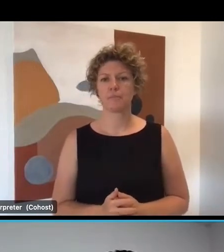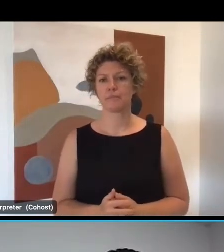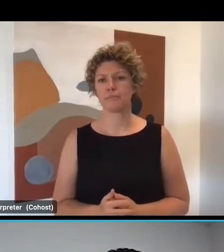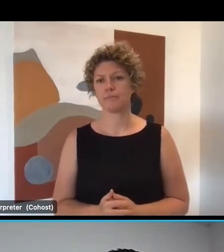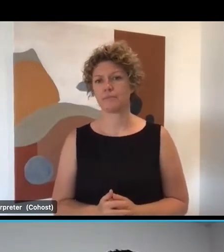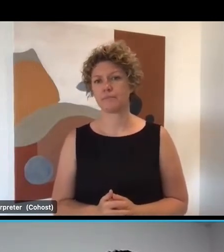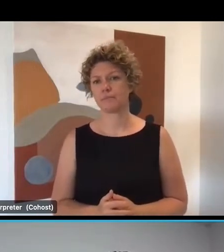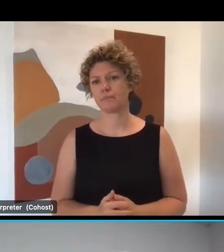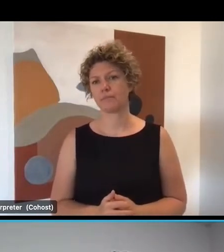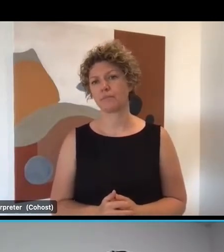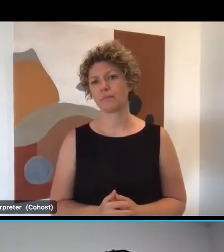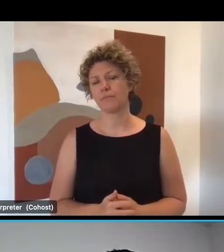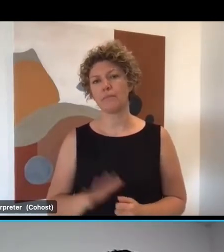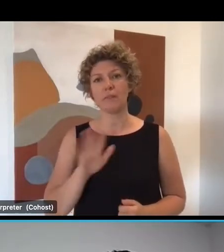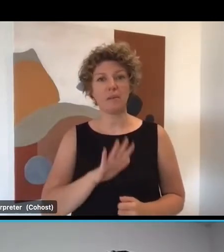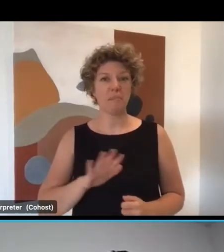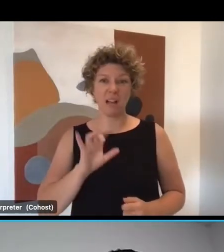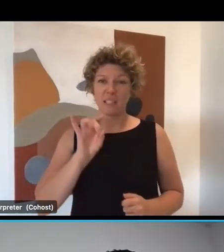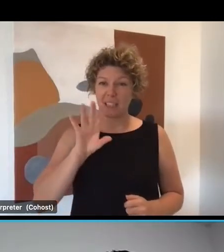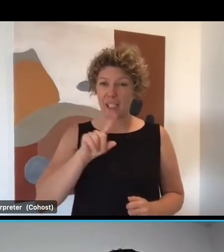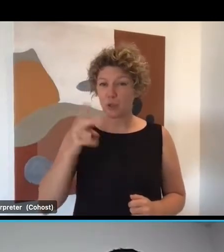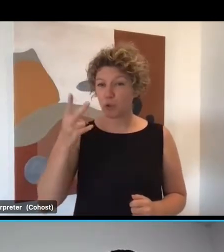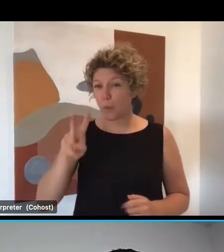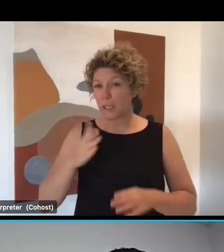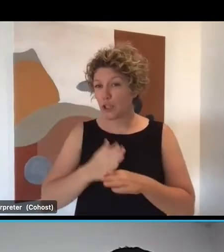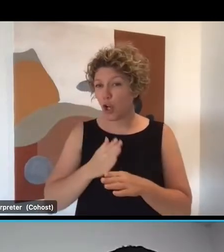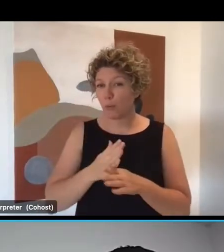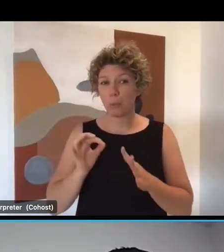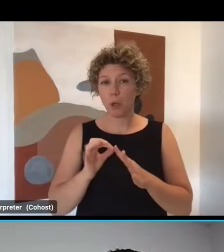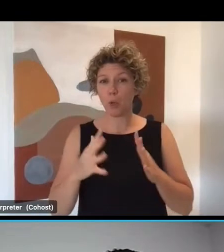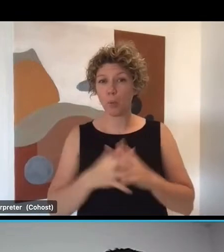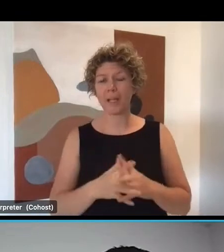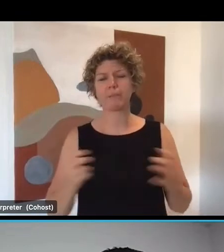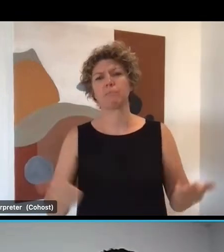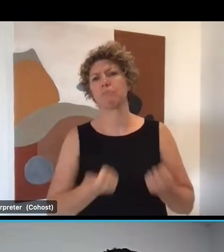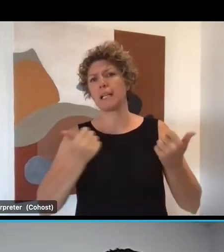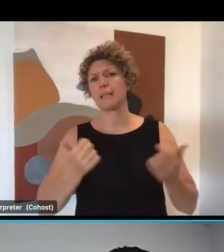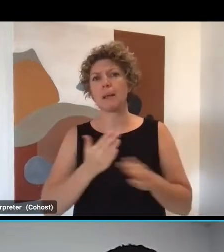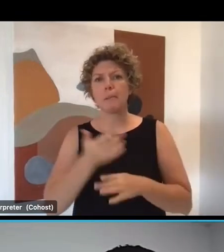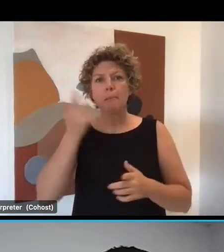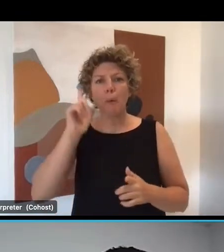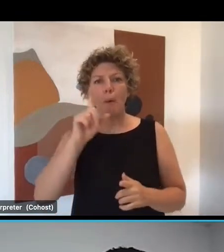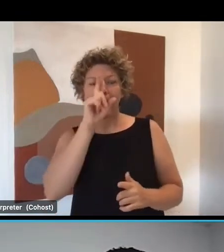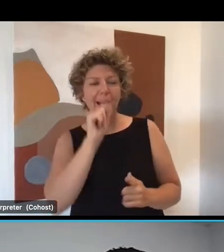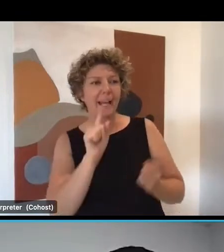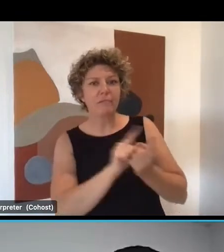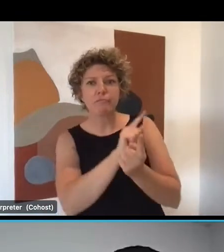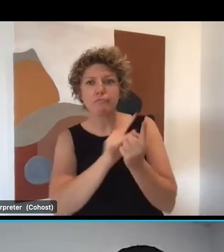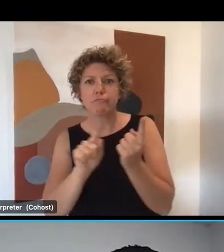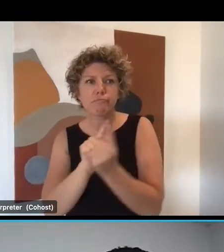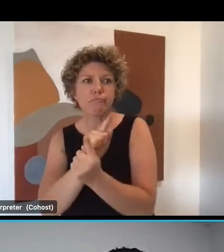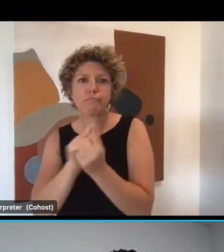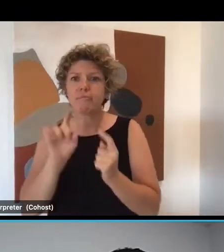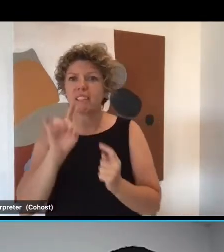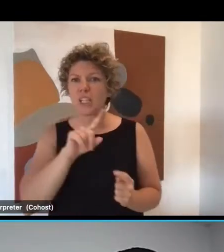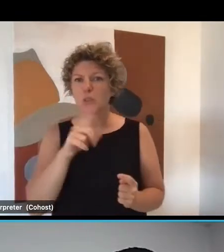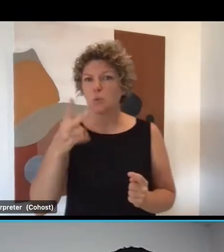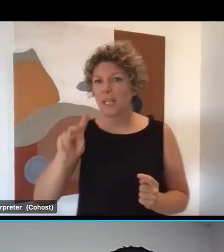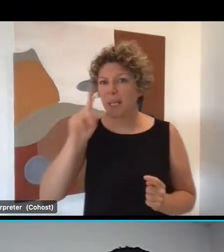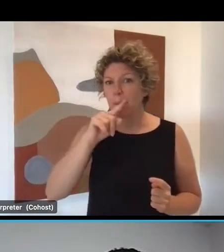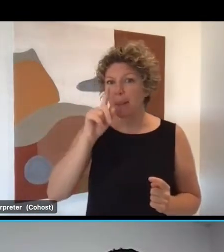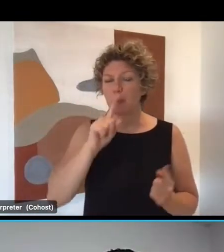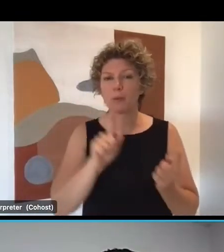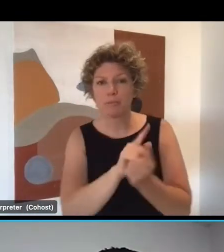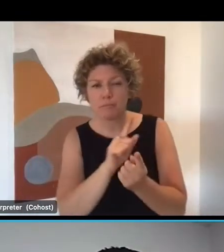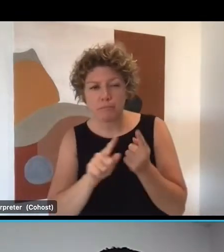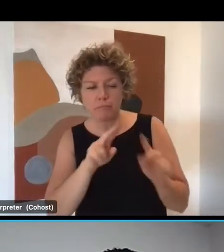generating 10 to 20 jobs a week. David that's very exciting that employees can talk to around 10 or 20 candidates in an hour